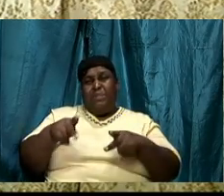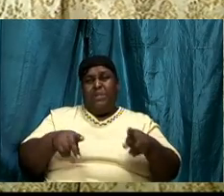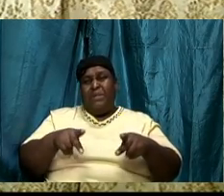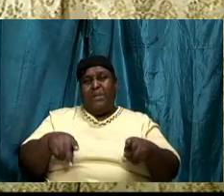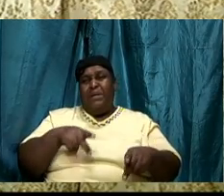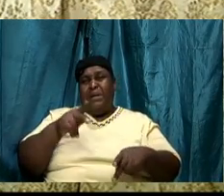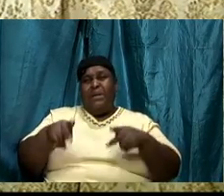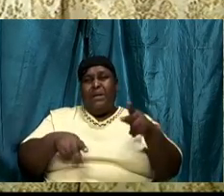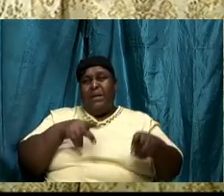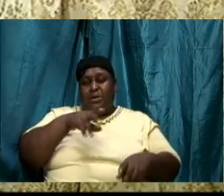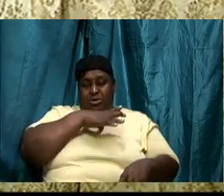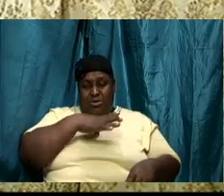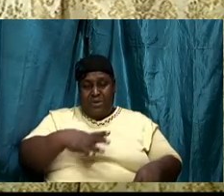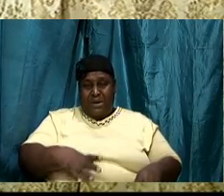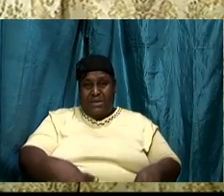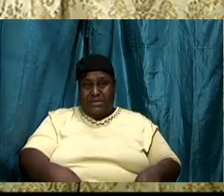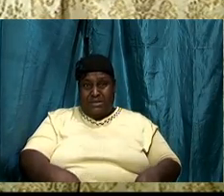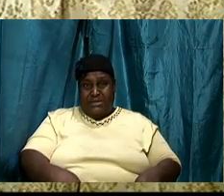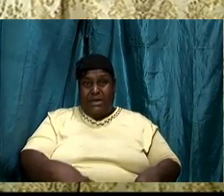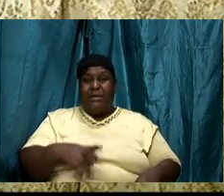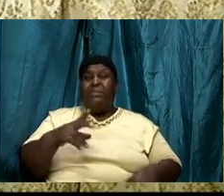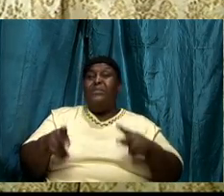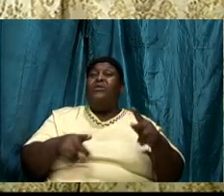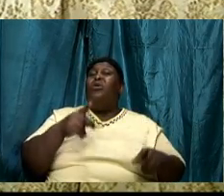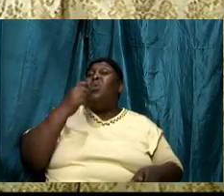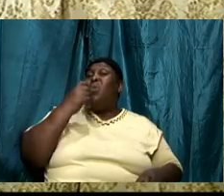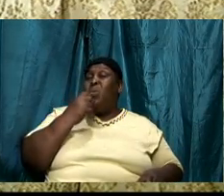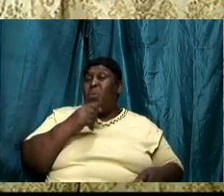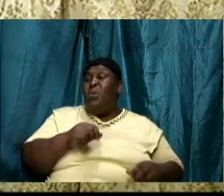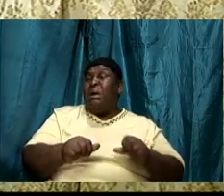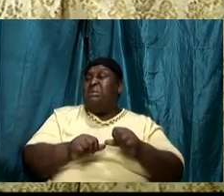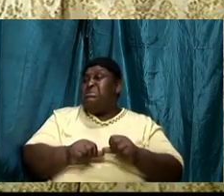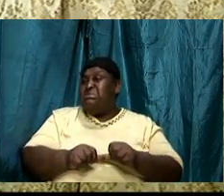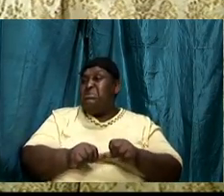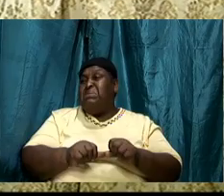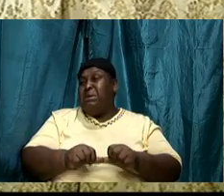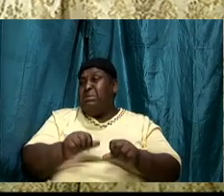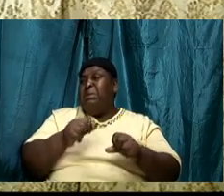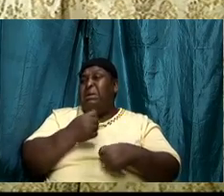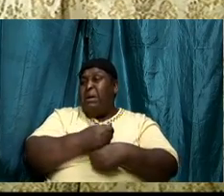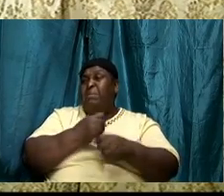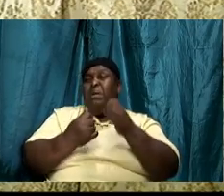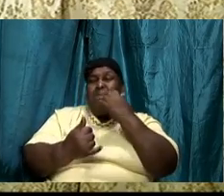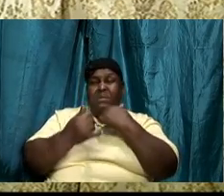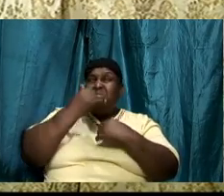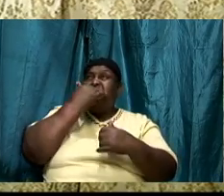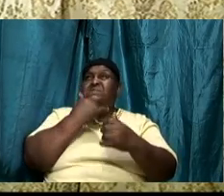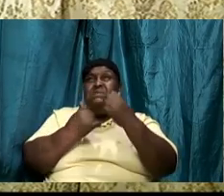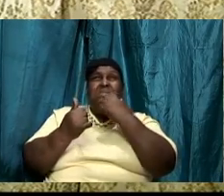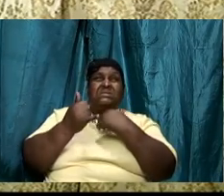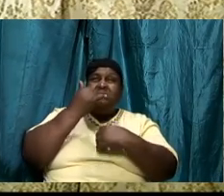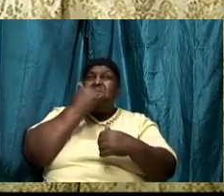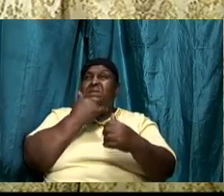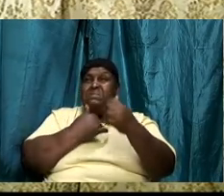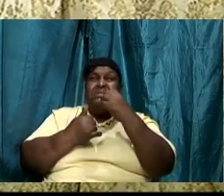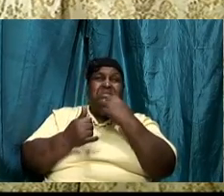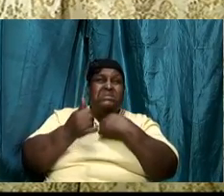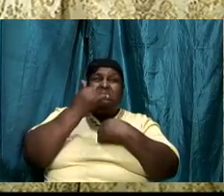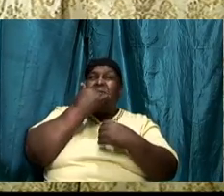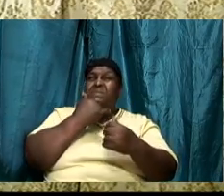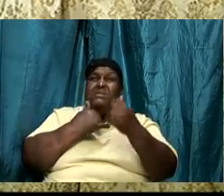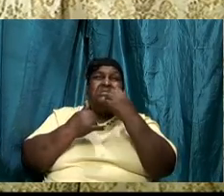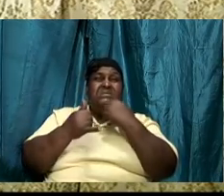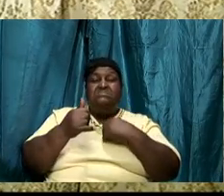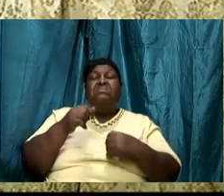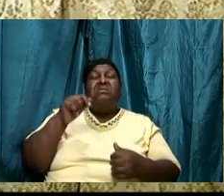folks I'm talking about Christian people that are constantly falling and falling and getting up and falling and this